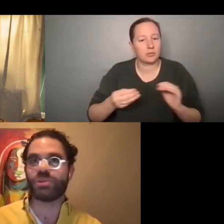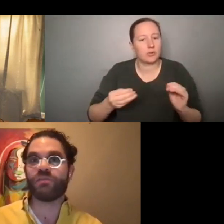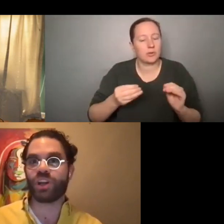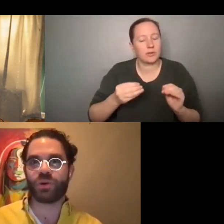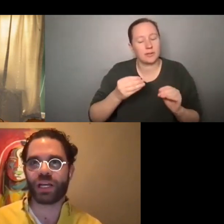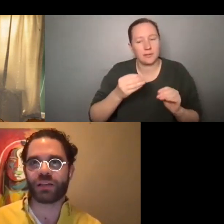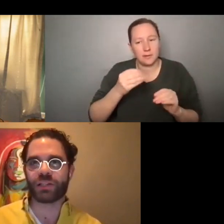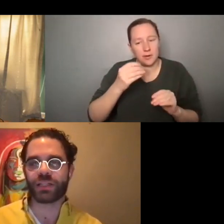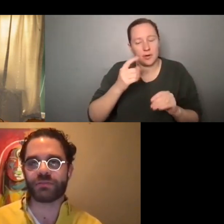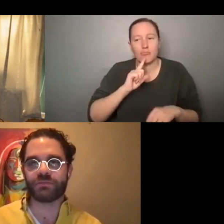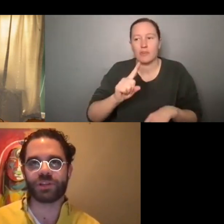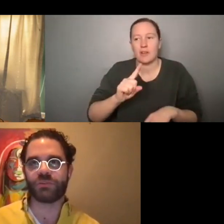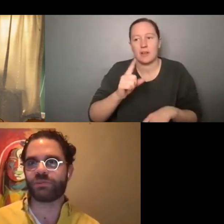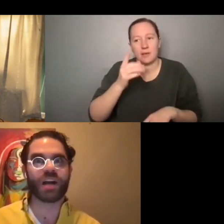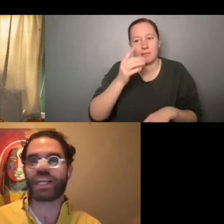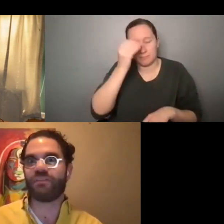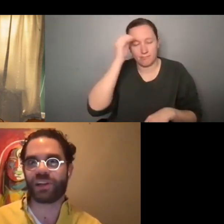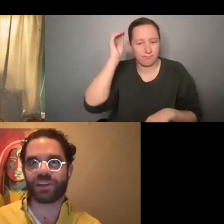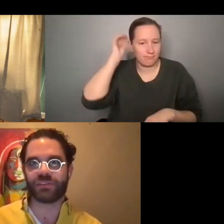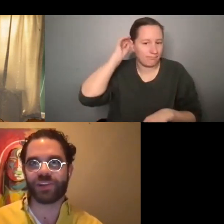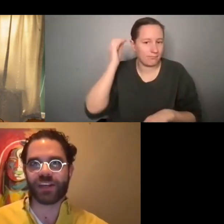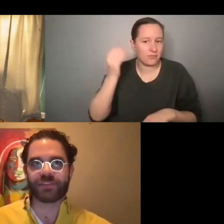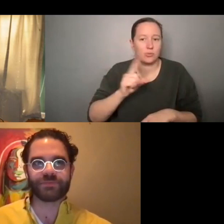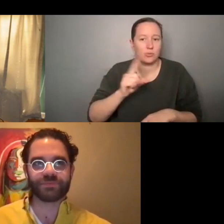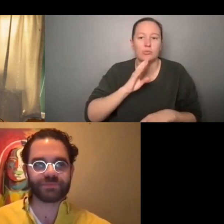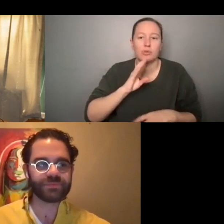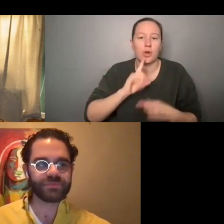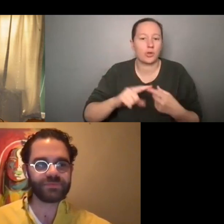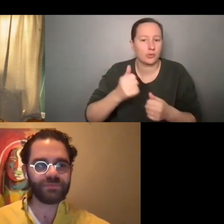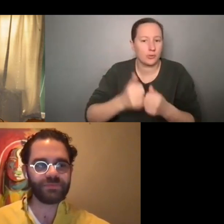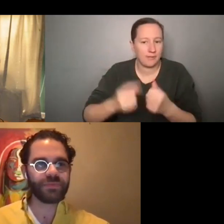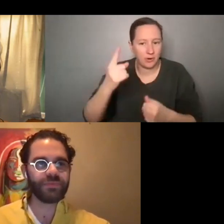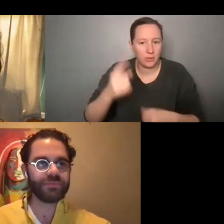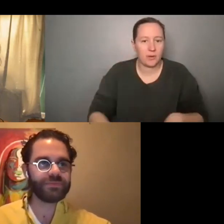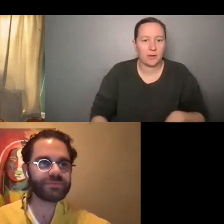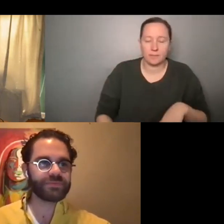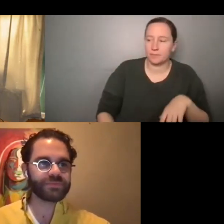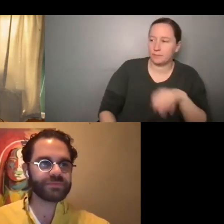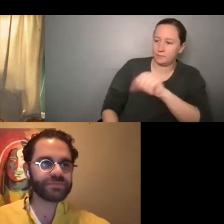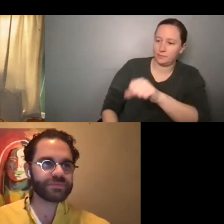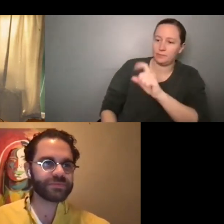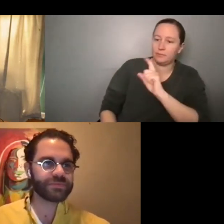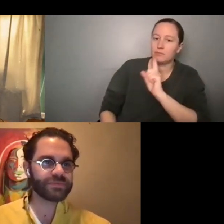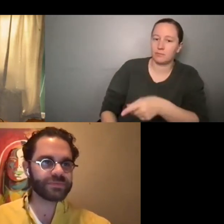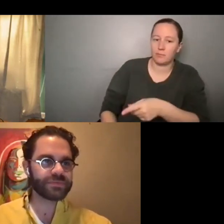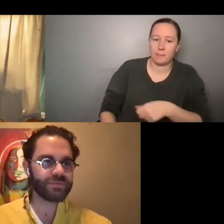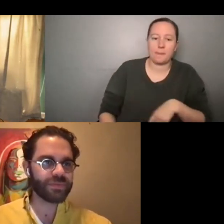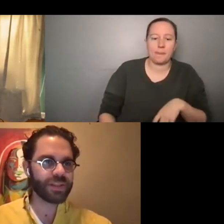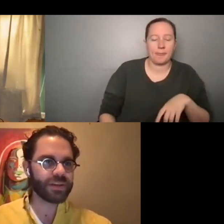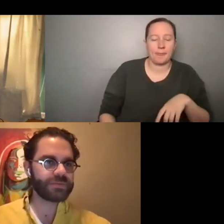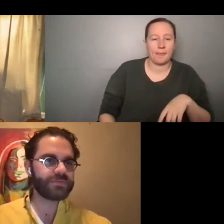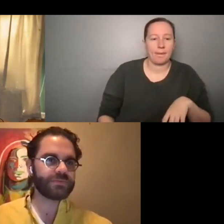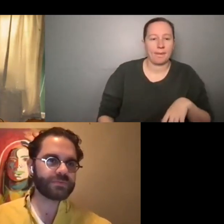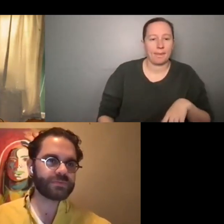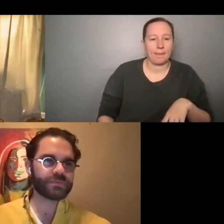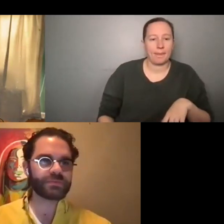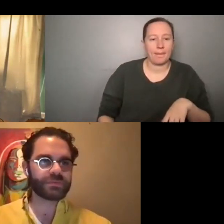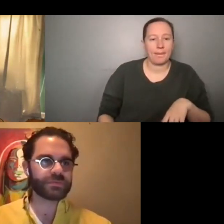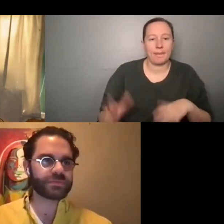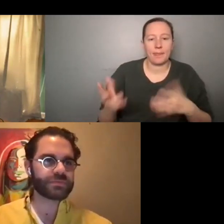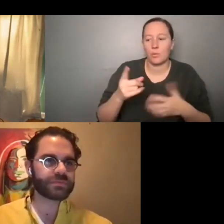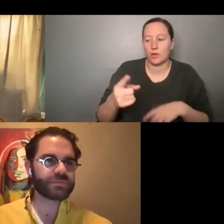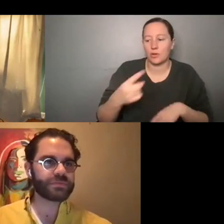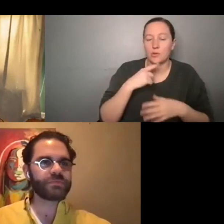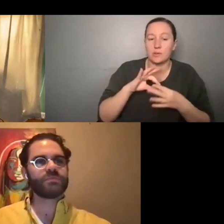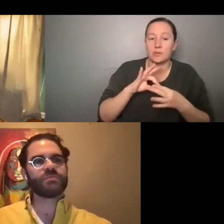you, you never know where that could lead. So talk to everybody if you can. Yeah. So true. And I think that, um, I want to highlight what you said about,